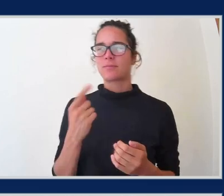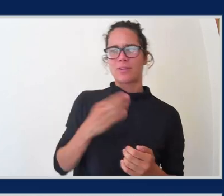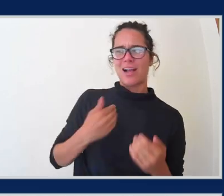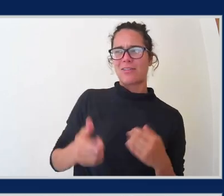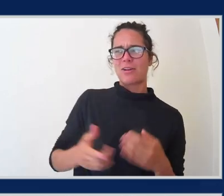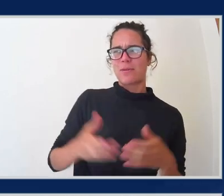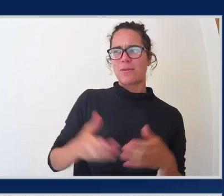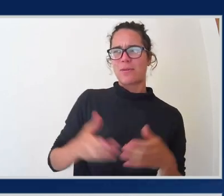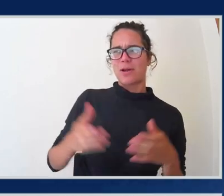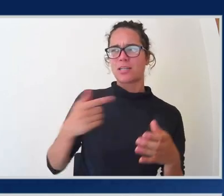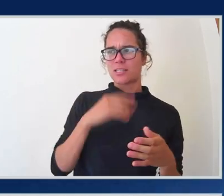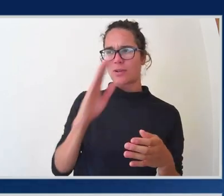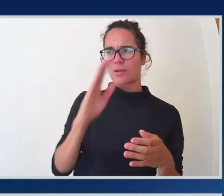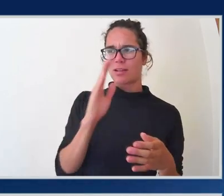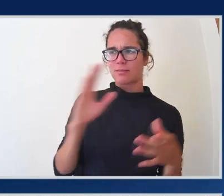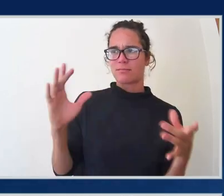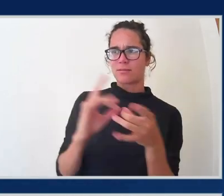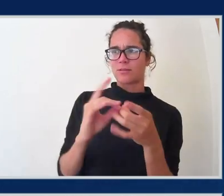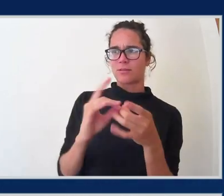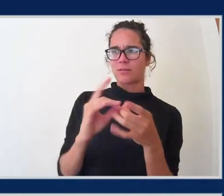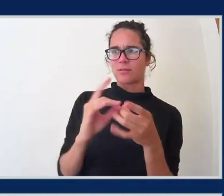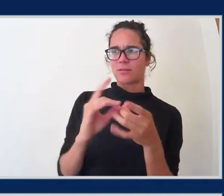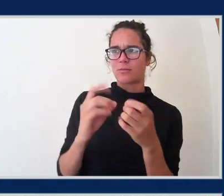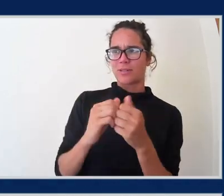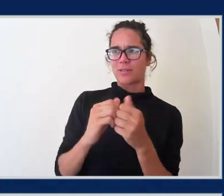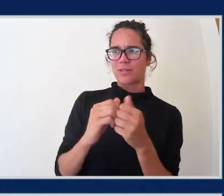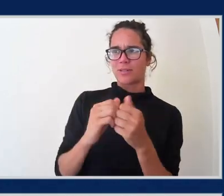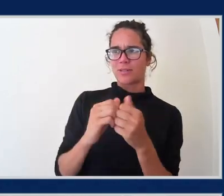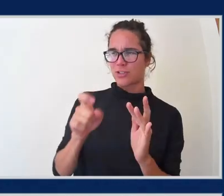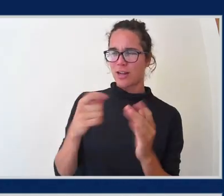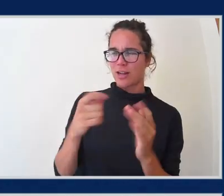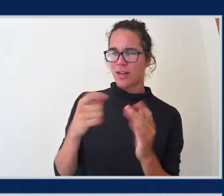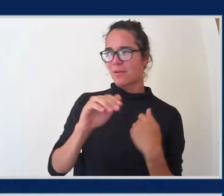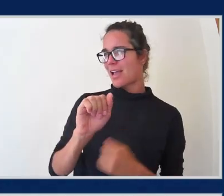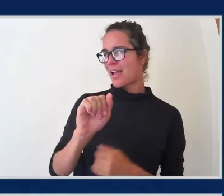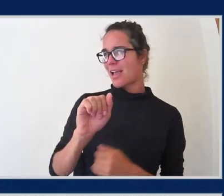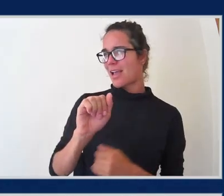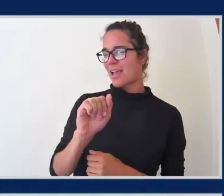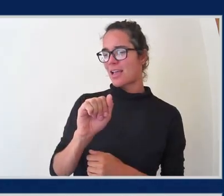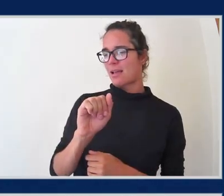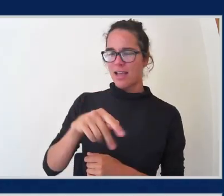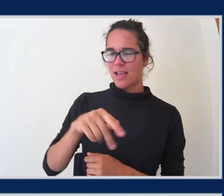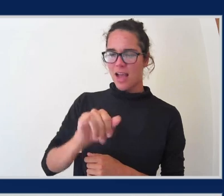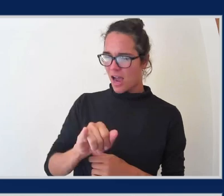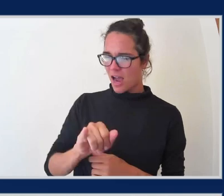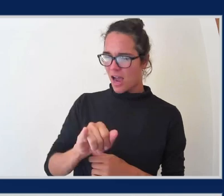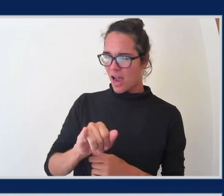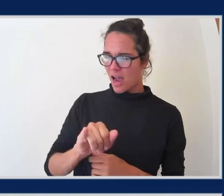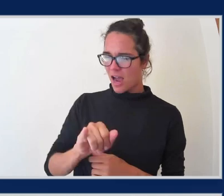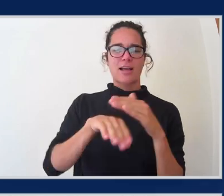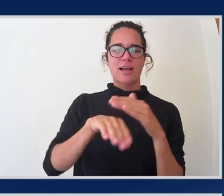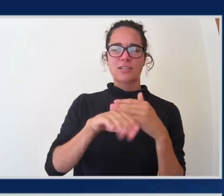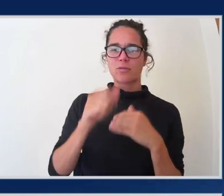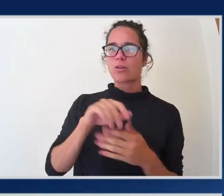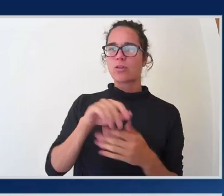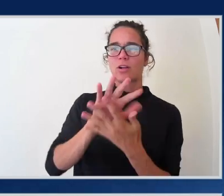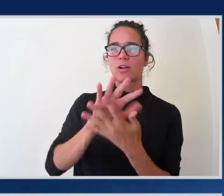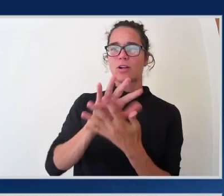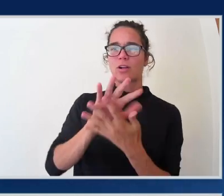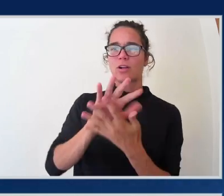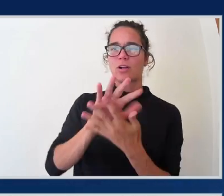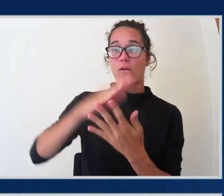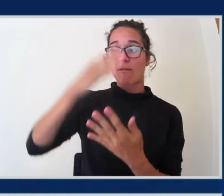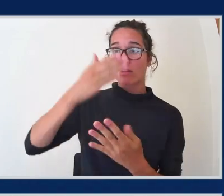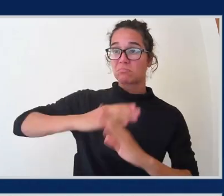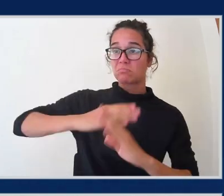would have some kind of like API access or something. CloudFront. Either CloudFront or like a Lambda function or something that can like maybe have like a pre-assign URL